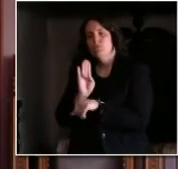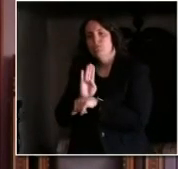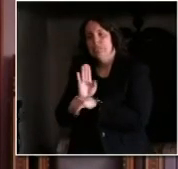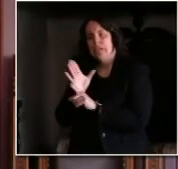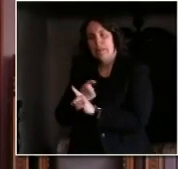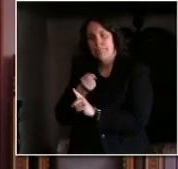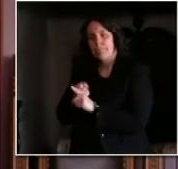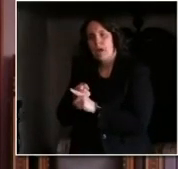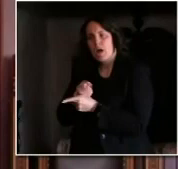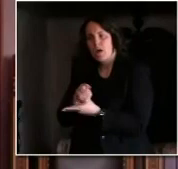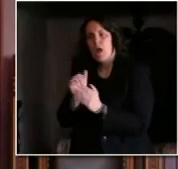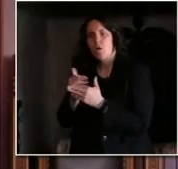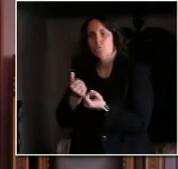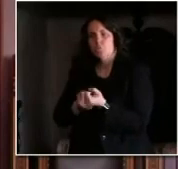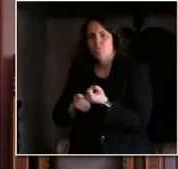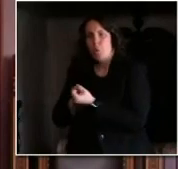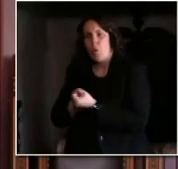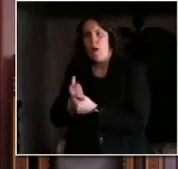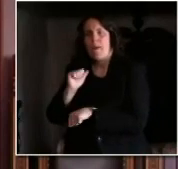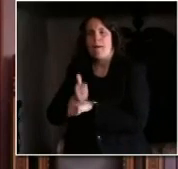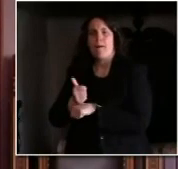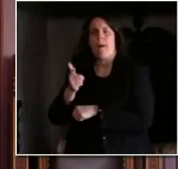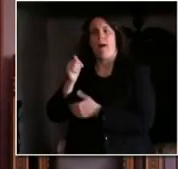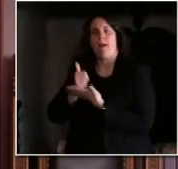ag economy struggled before this